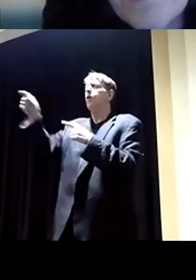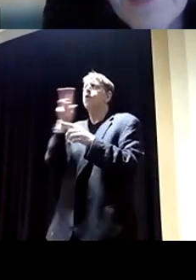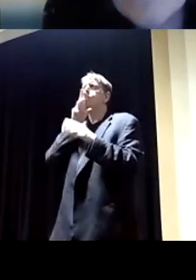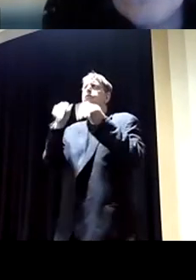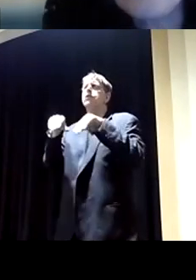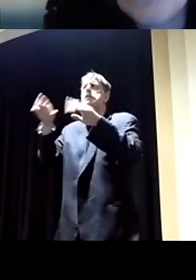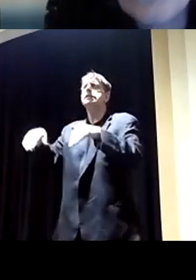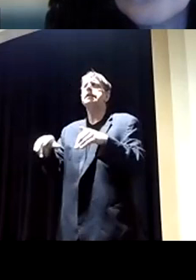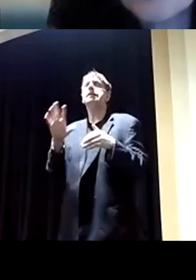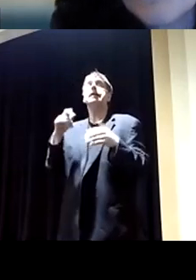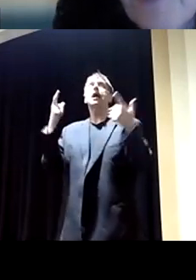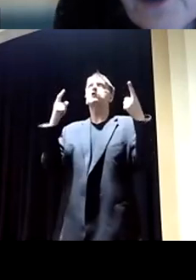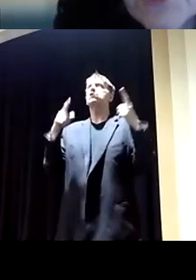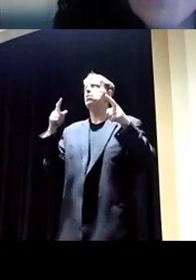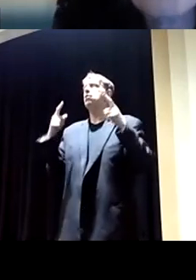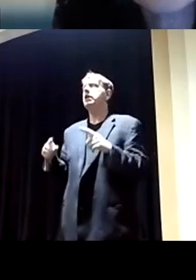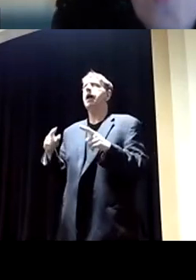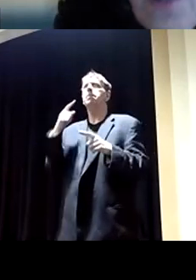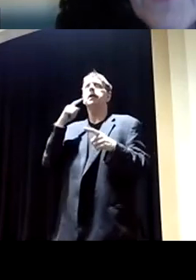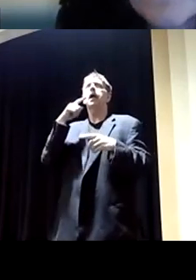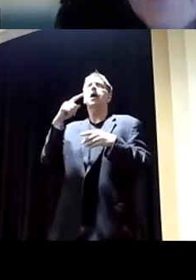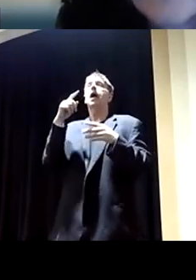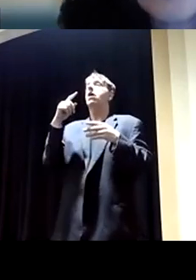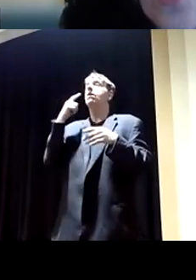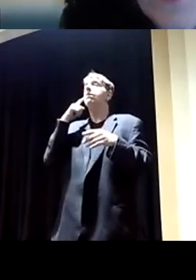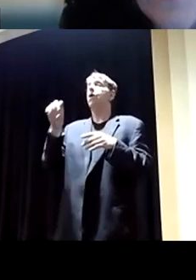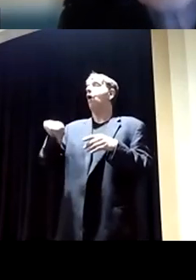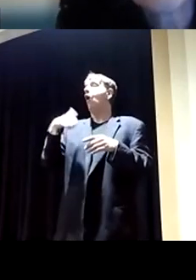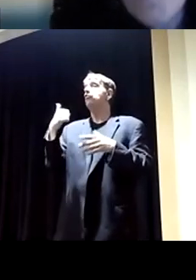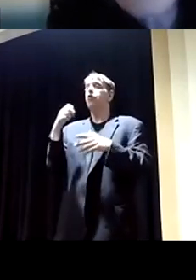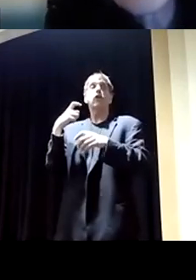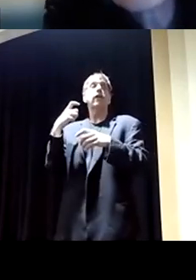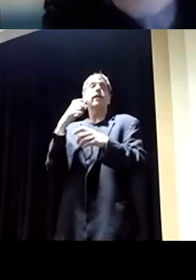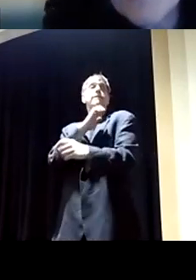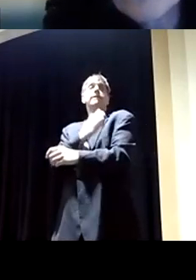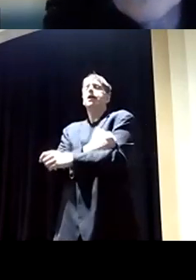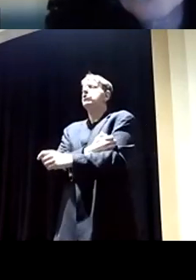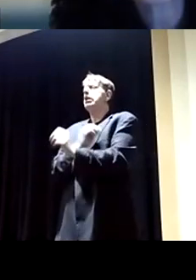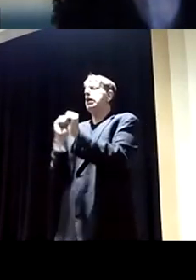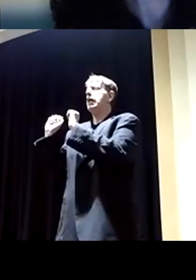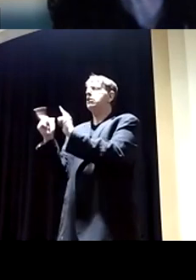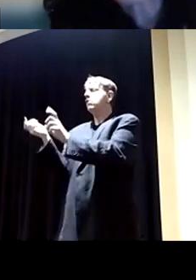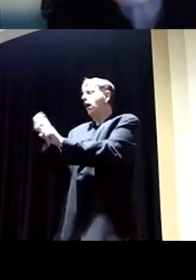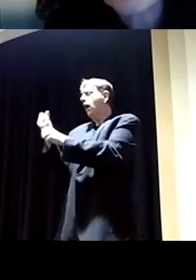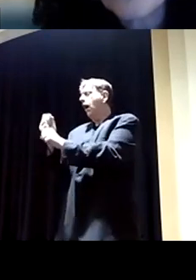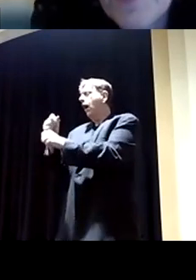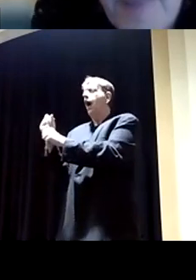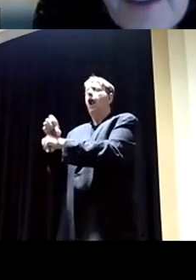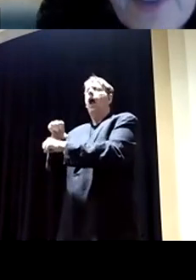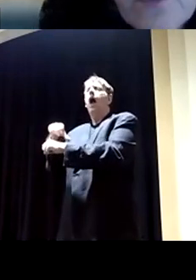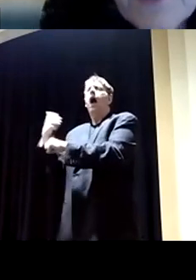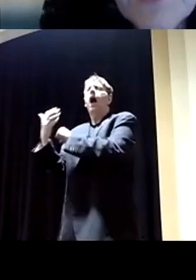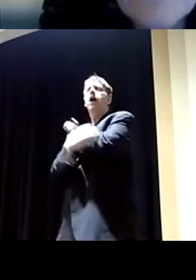current state of alternative energies. Almost all of it is made abroad. So why Build Back Better is important is that it would